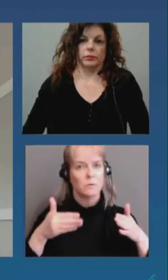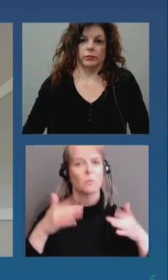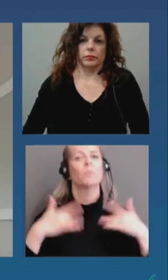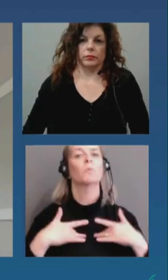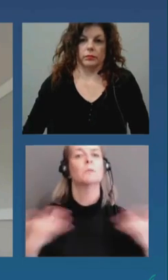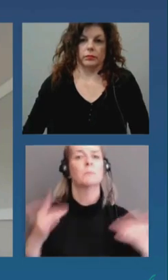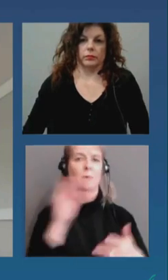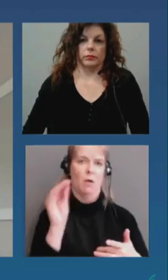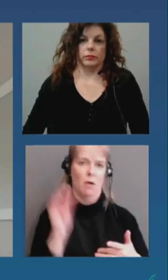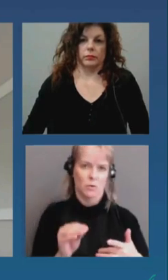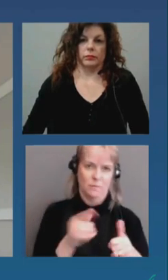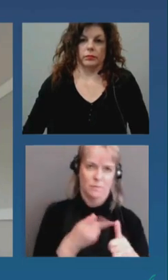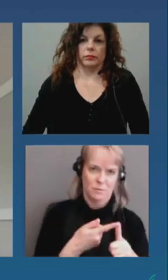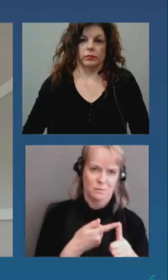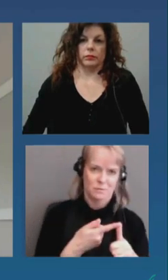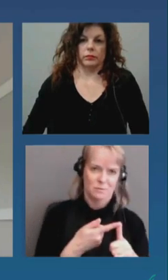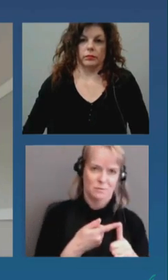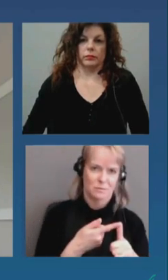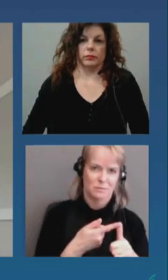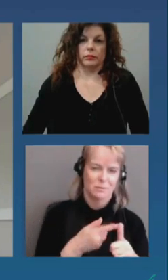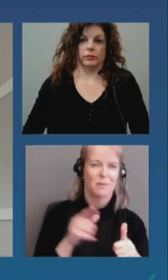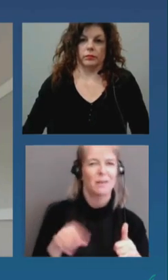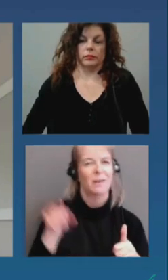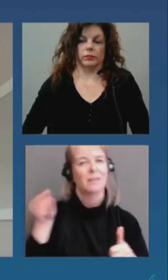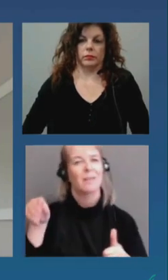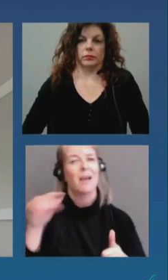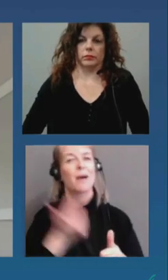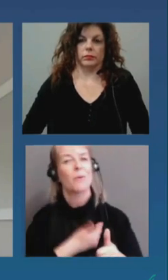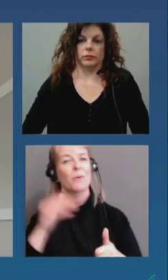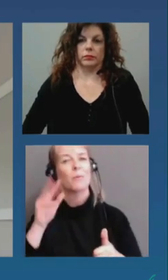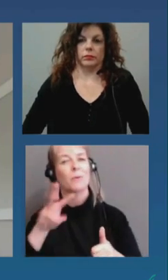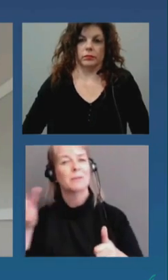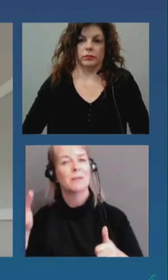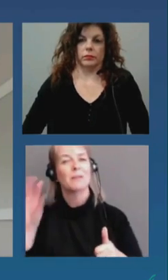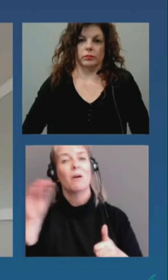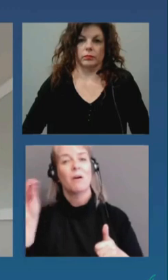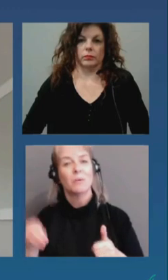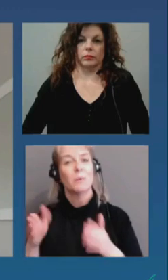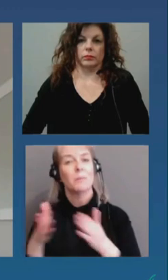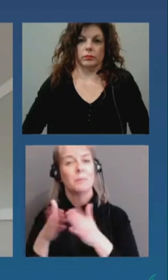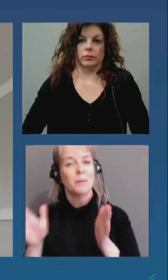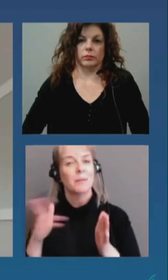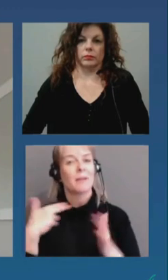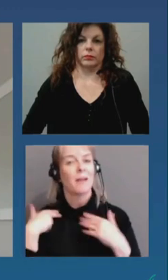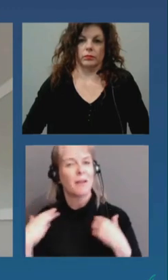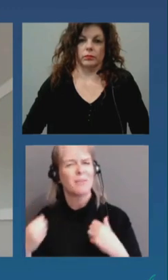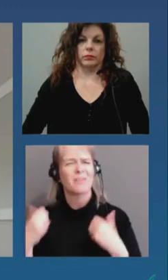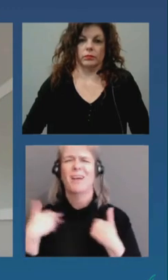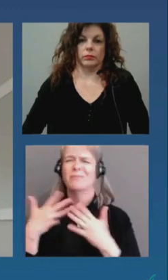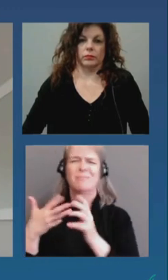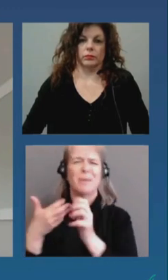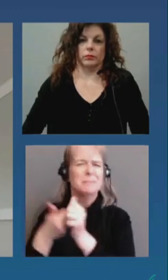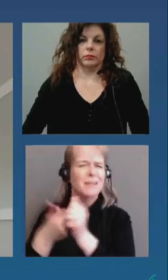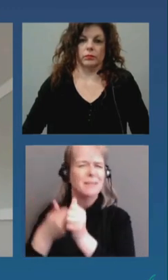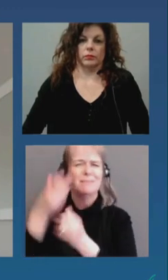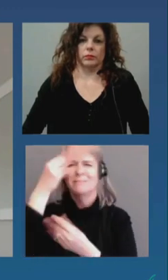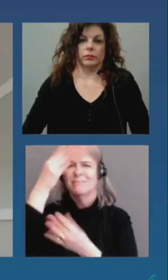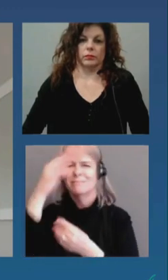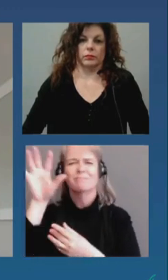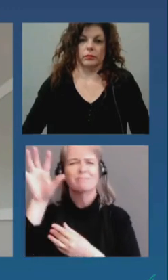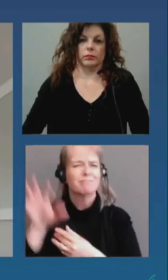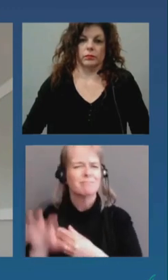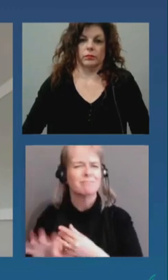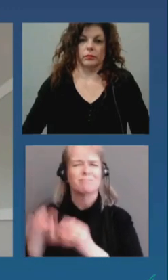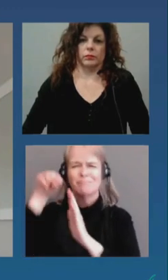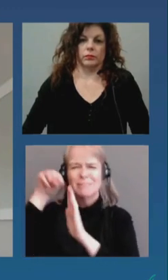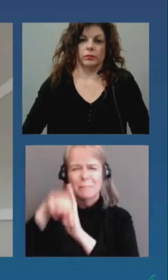website has the the most up-to-date and and robust information about covet in our community and the measures in